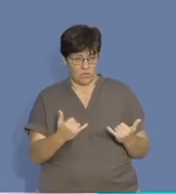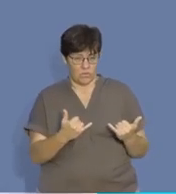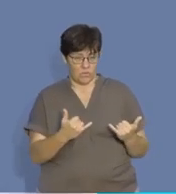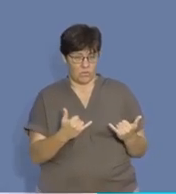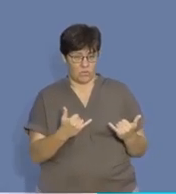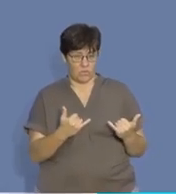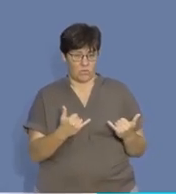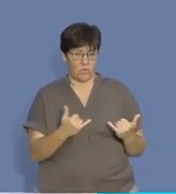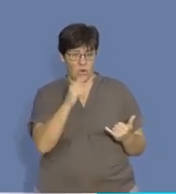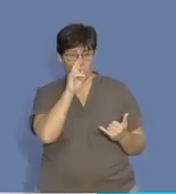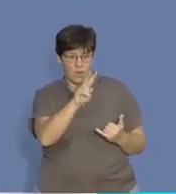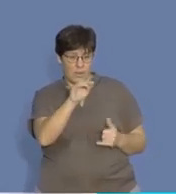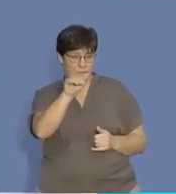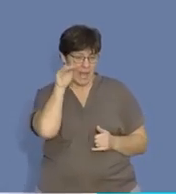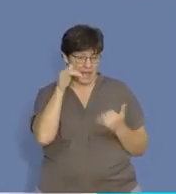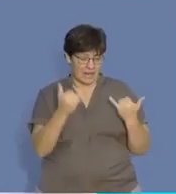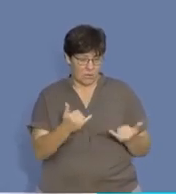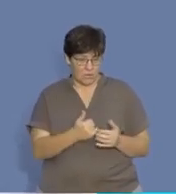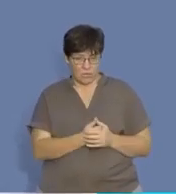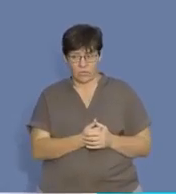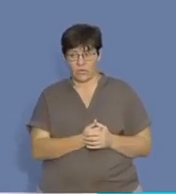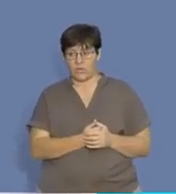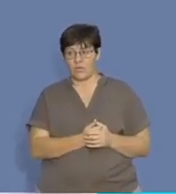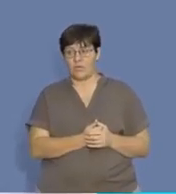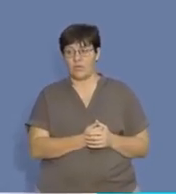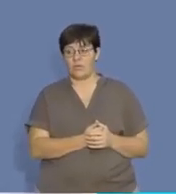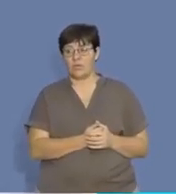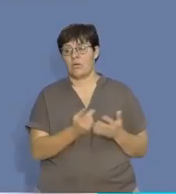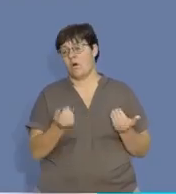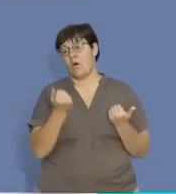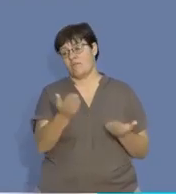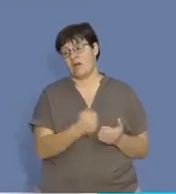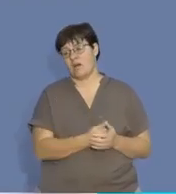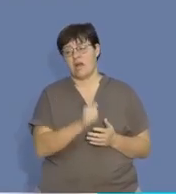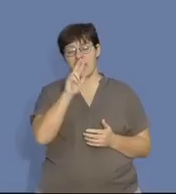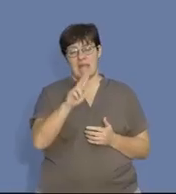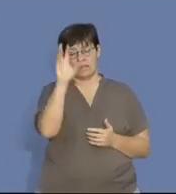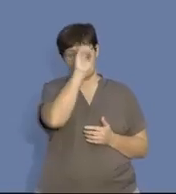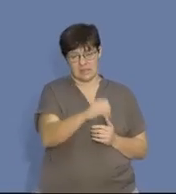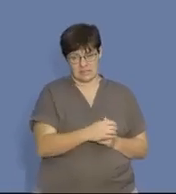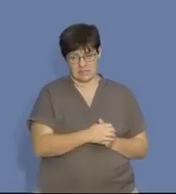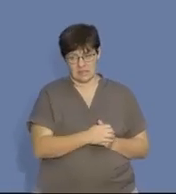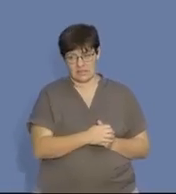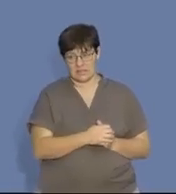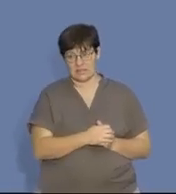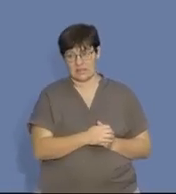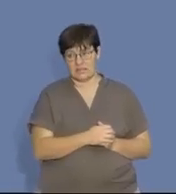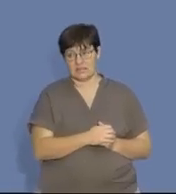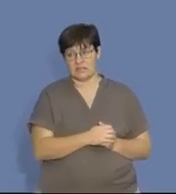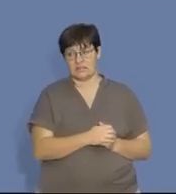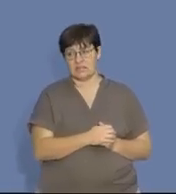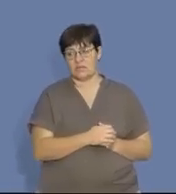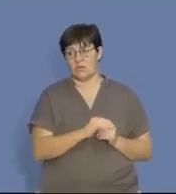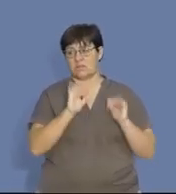at the moment, and if I look at the banks at the moment, okay, they could offer you 8%, right,